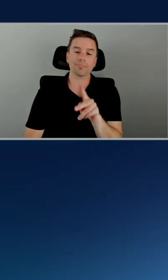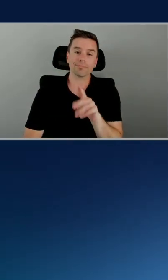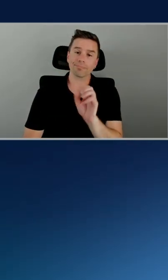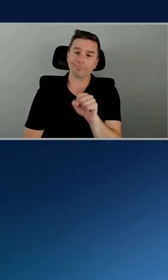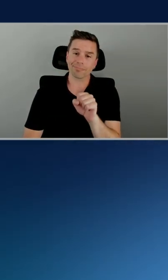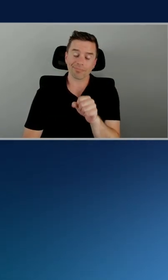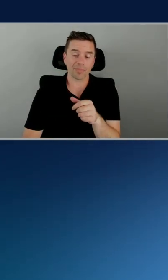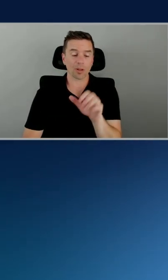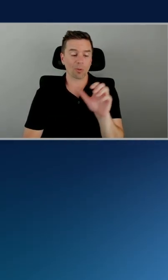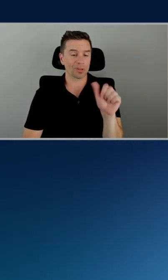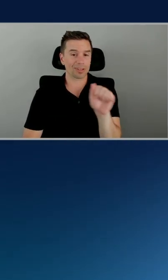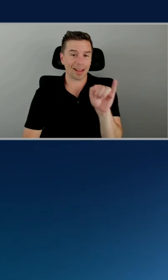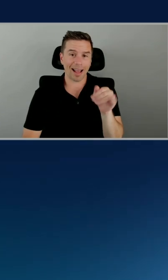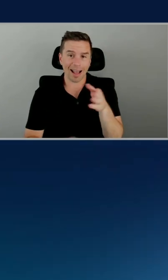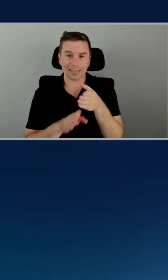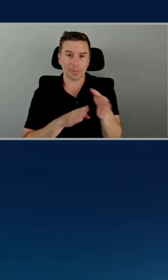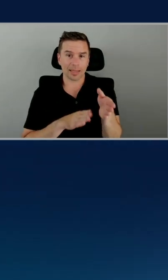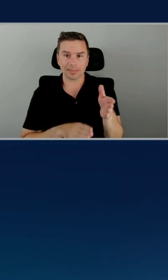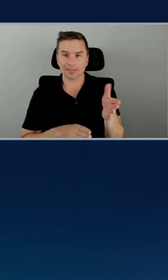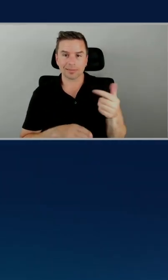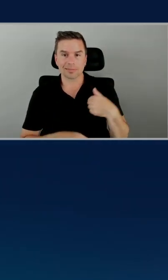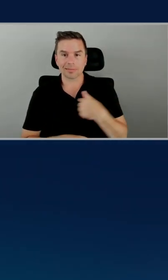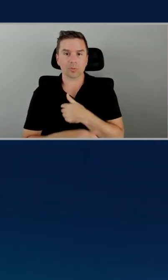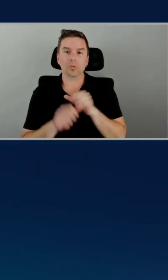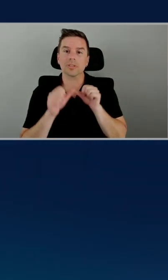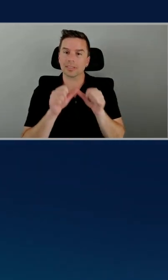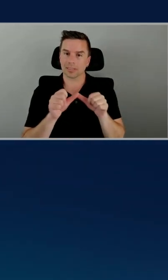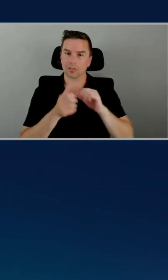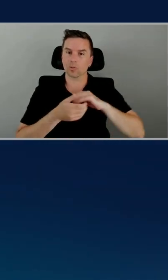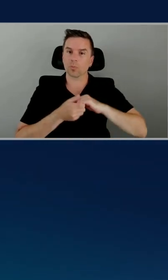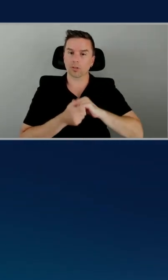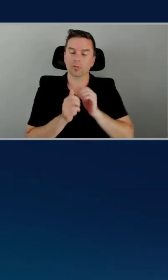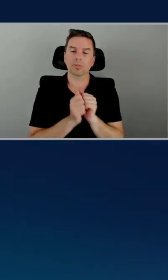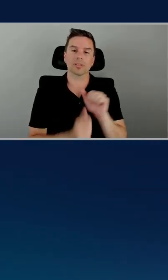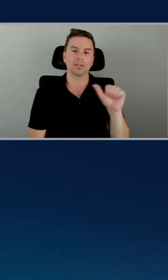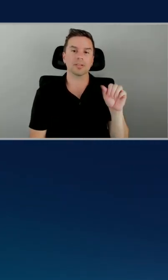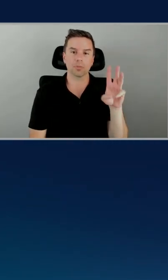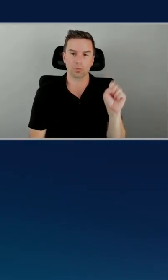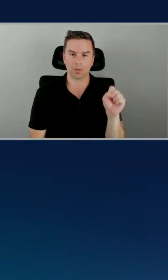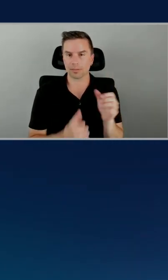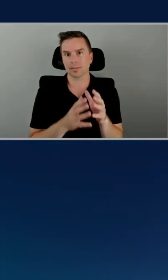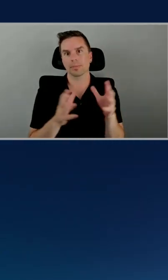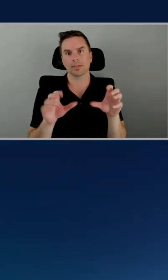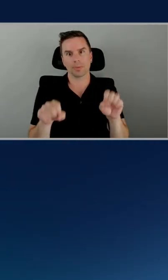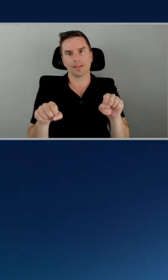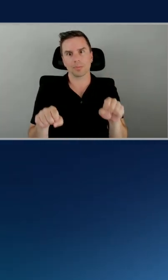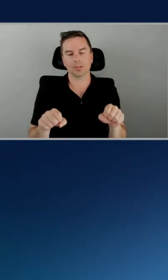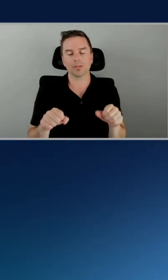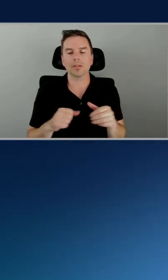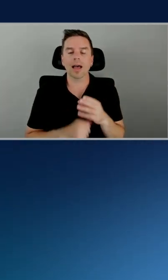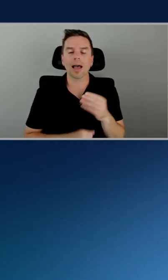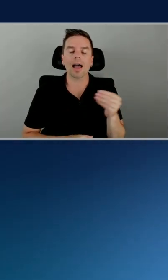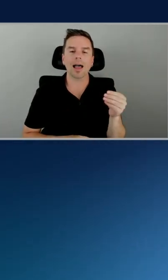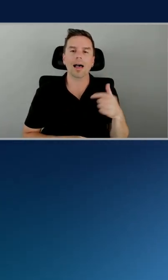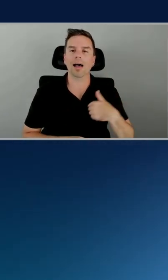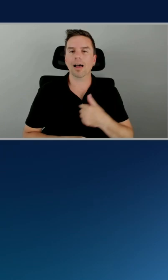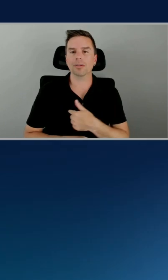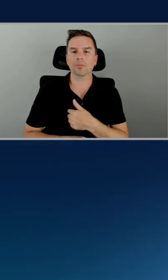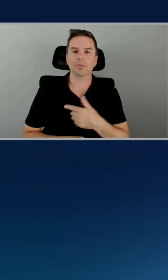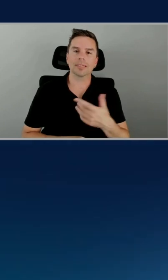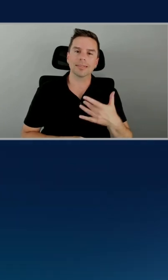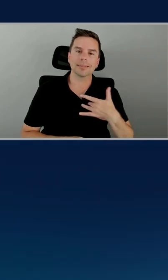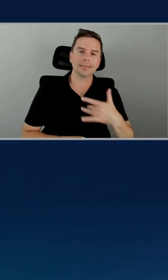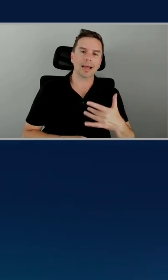the AI space and continuing our partnership with AWS as much as possible there. And yeah, just we tend to look for fun,